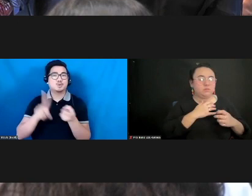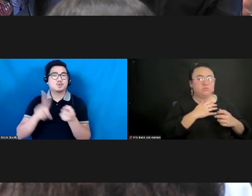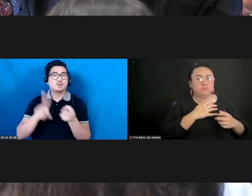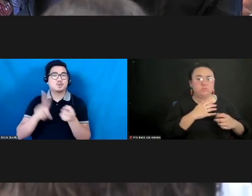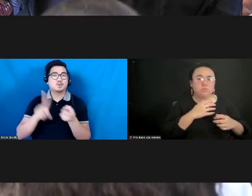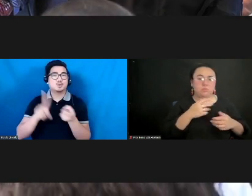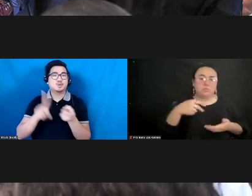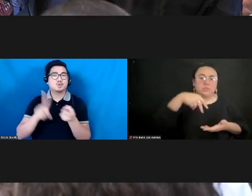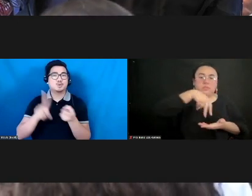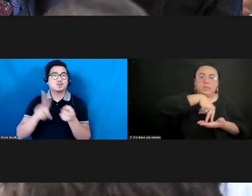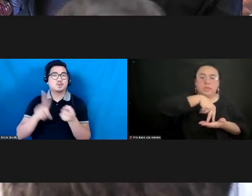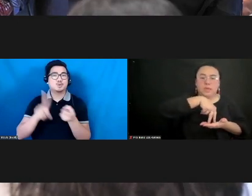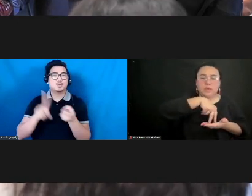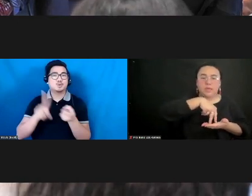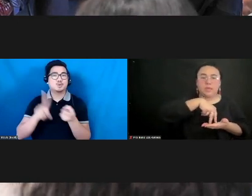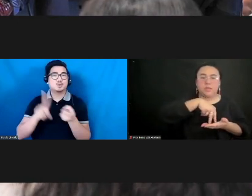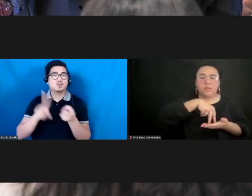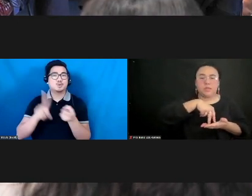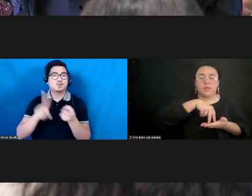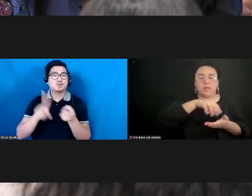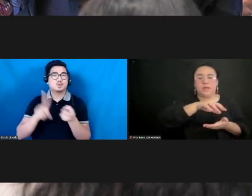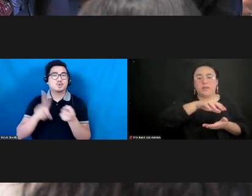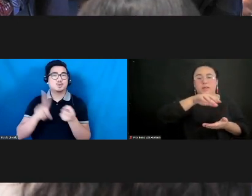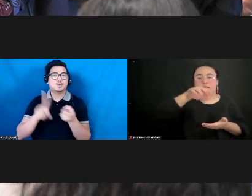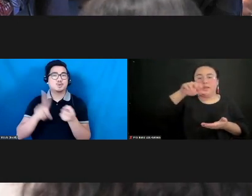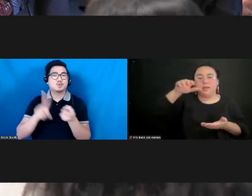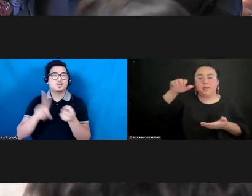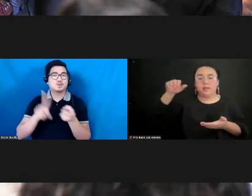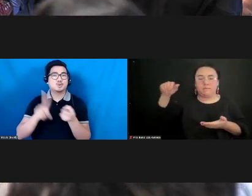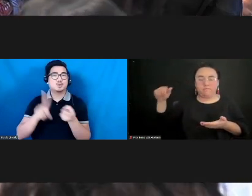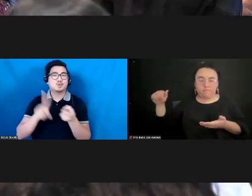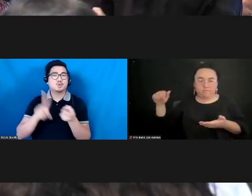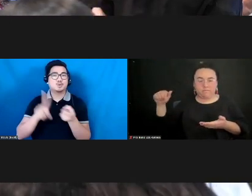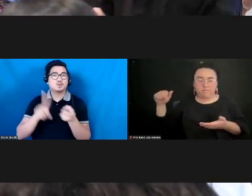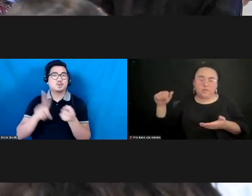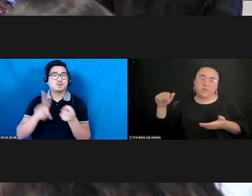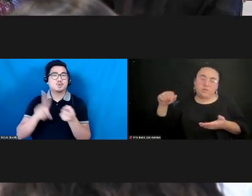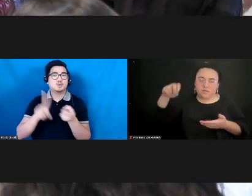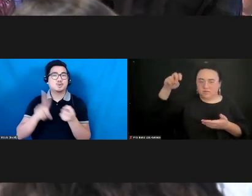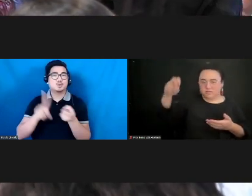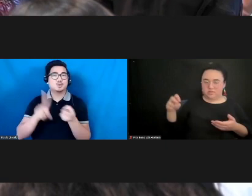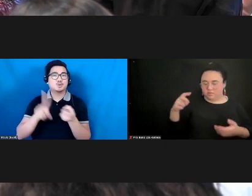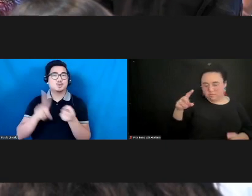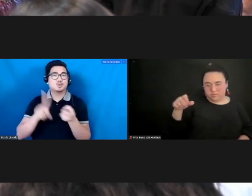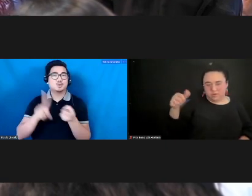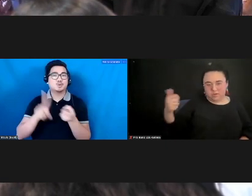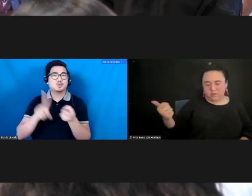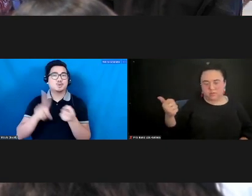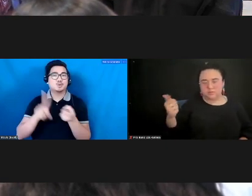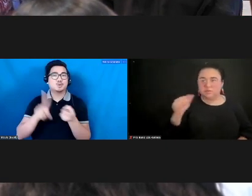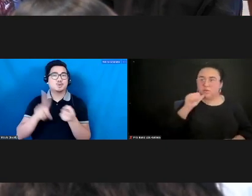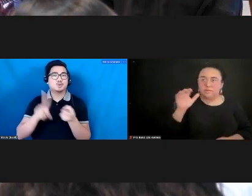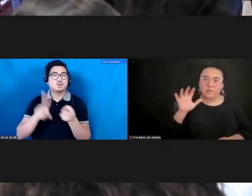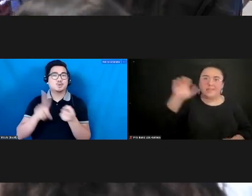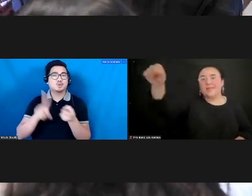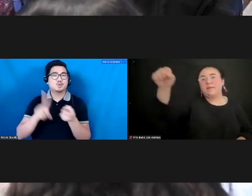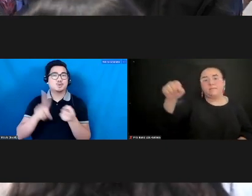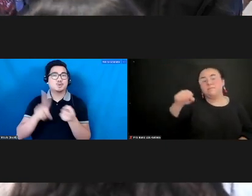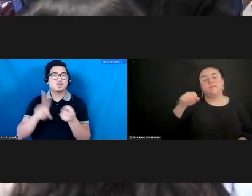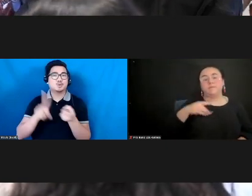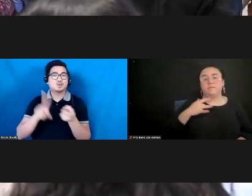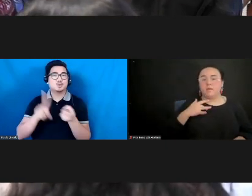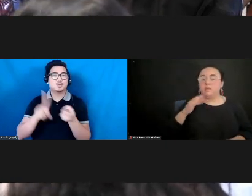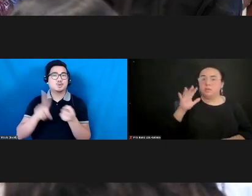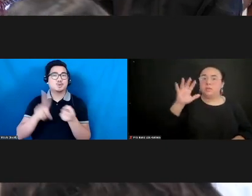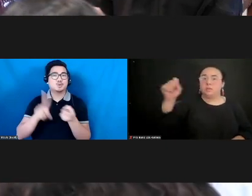and vacate your seat. You don't have to leave, but if you feel compelled to leave, feel